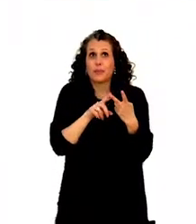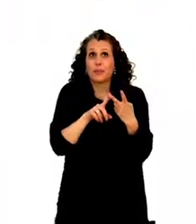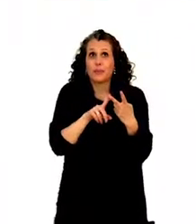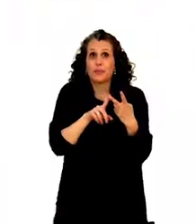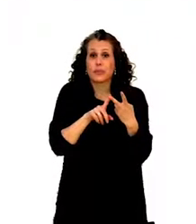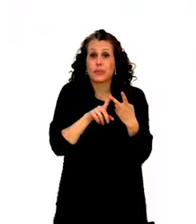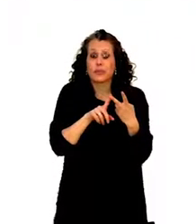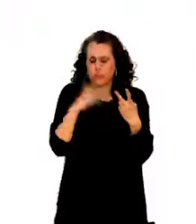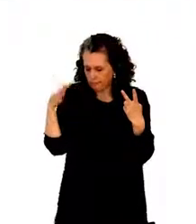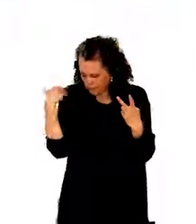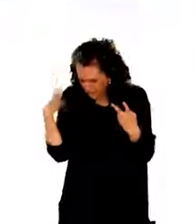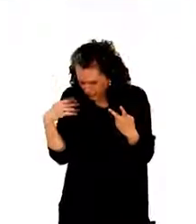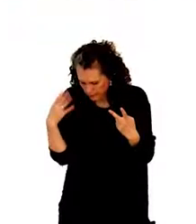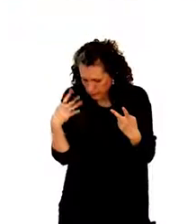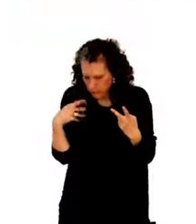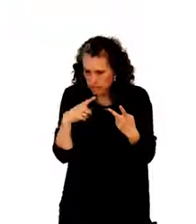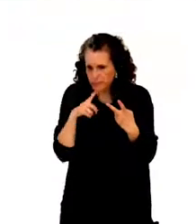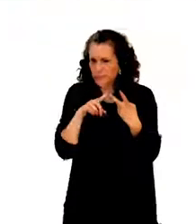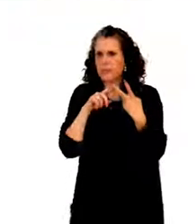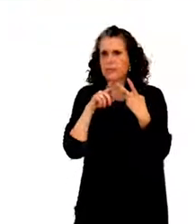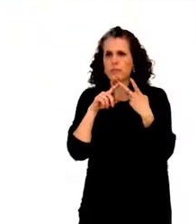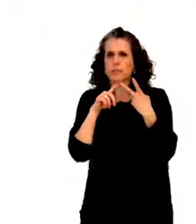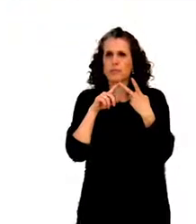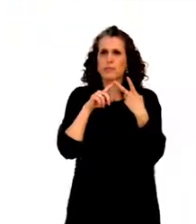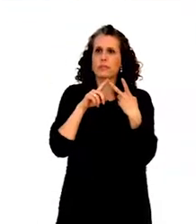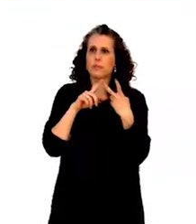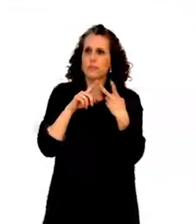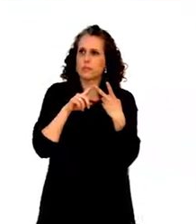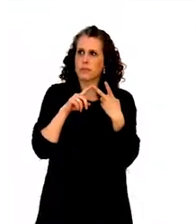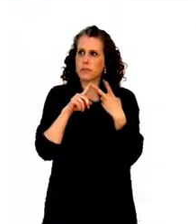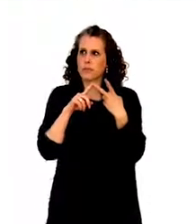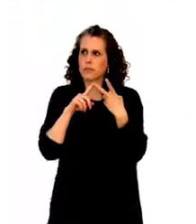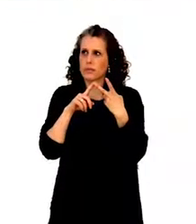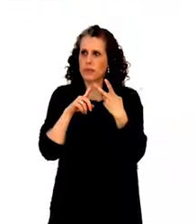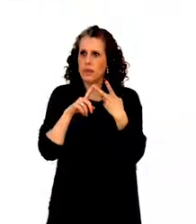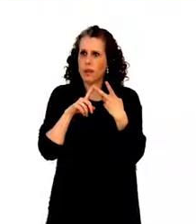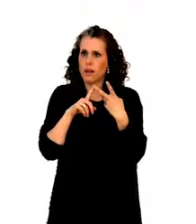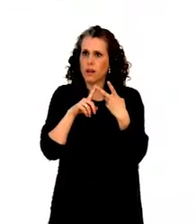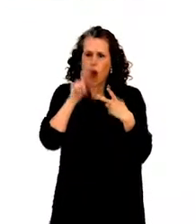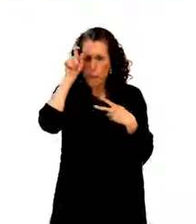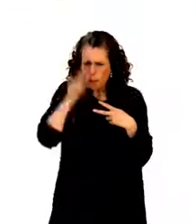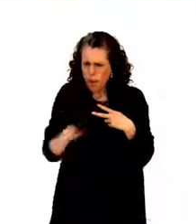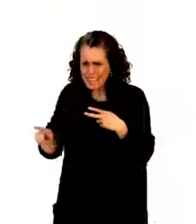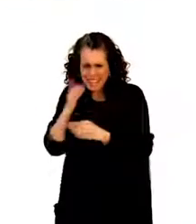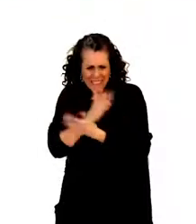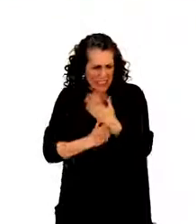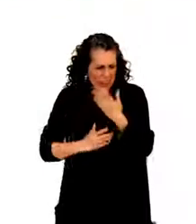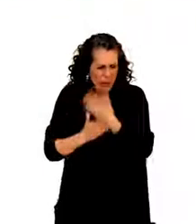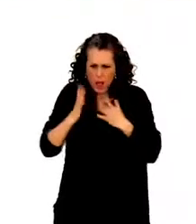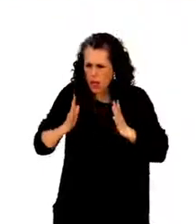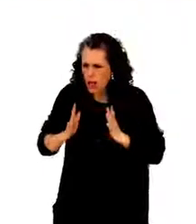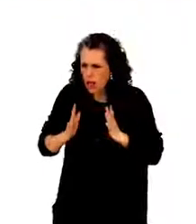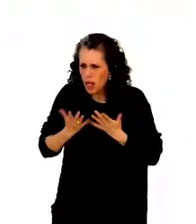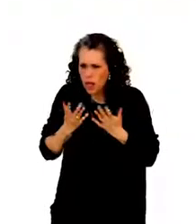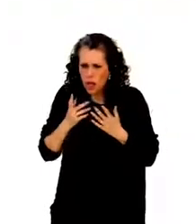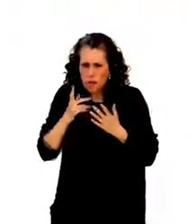a place where a person with disability was living, but it would involve building